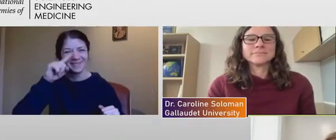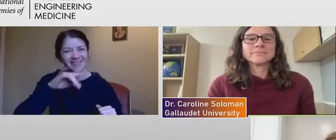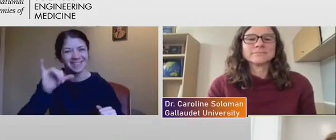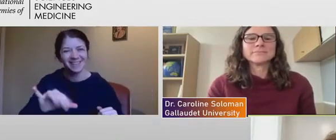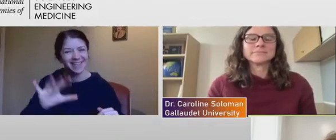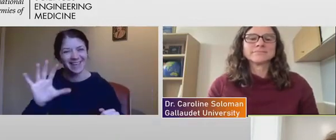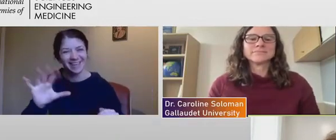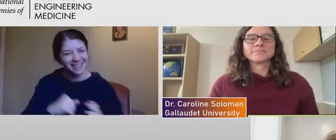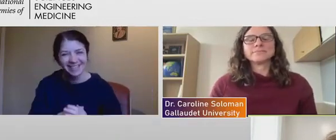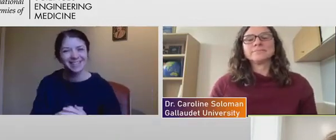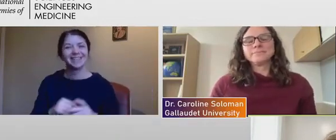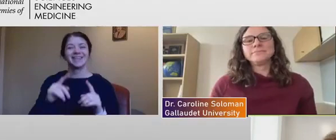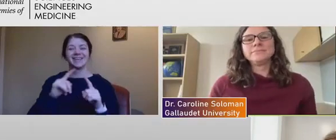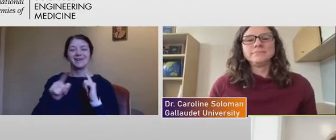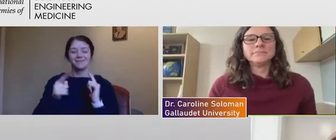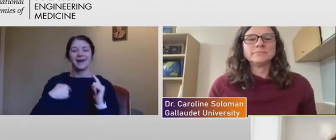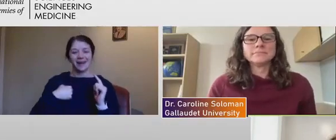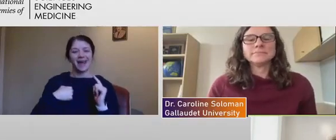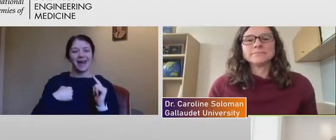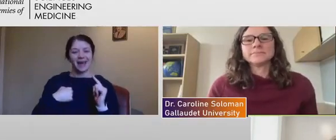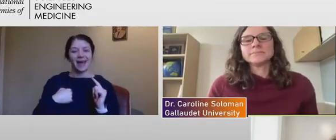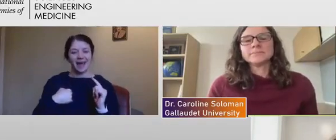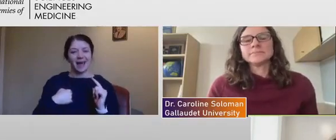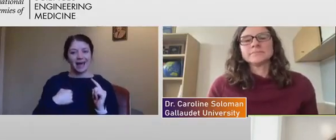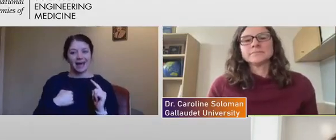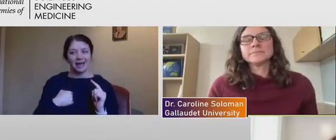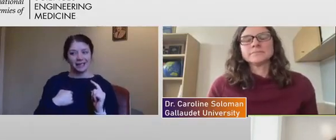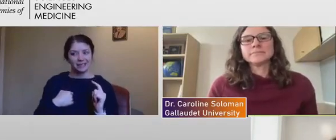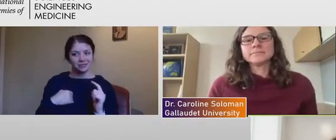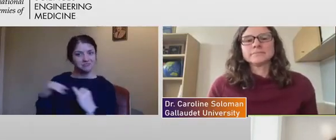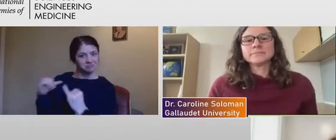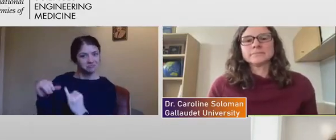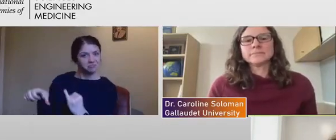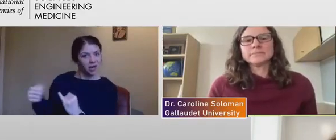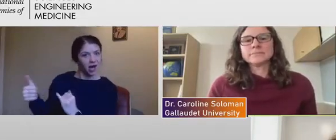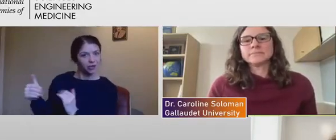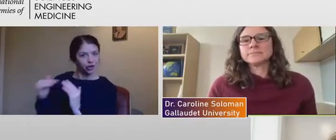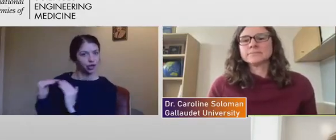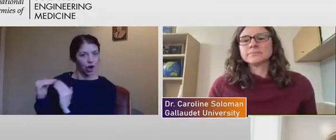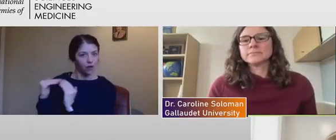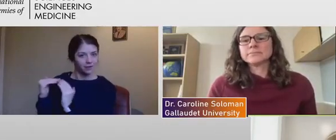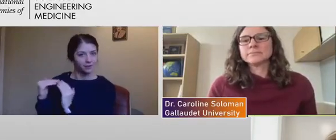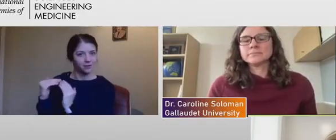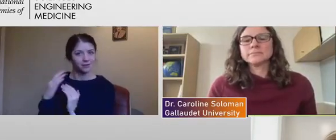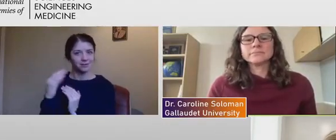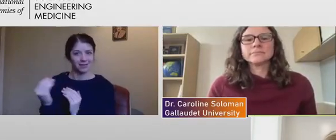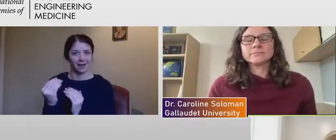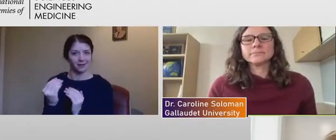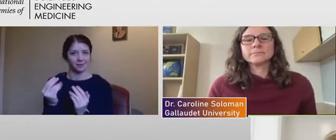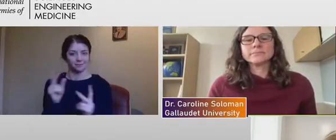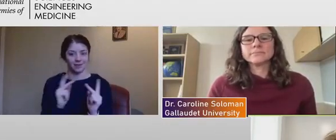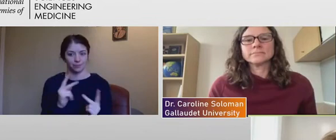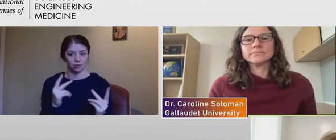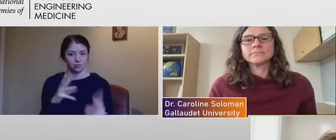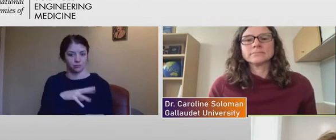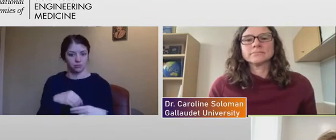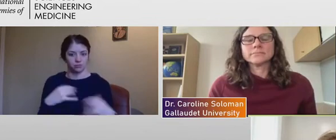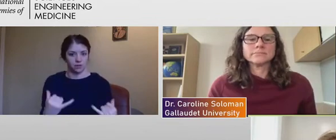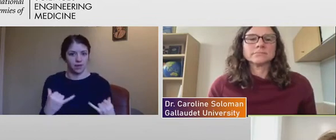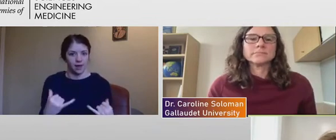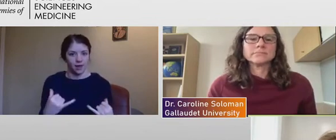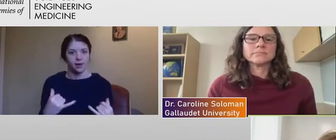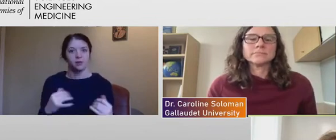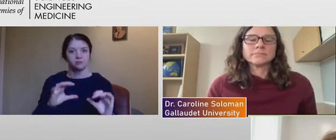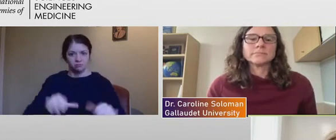But I absolutely, as do many of my colleagues, and I'm sure many people on this call, contend with those real issues in